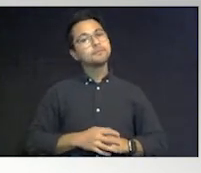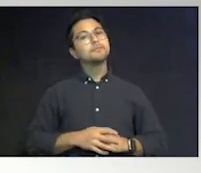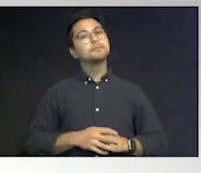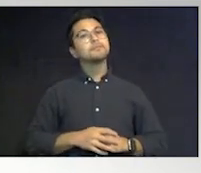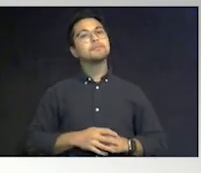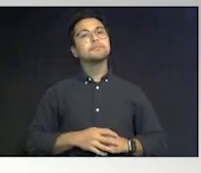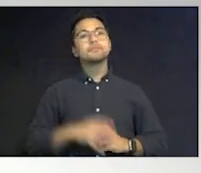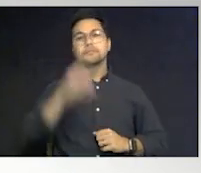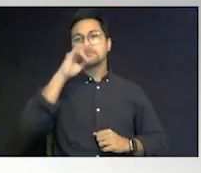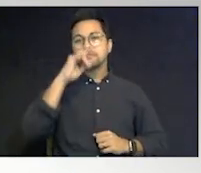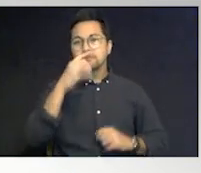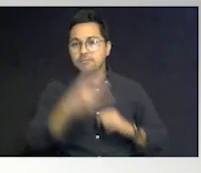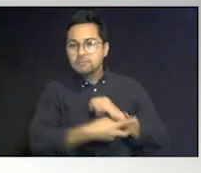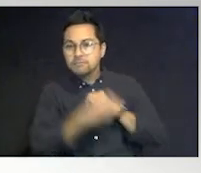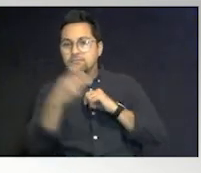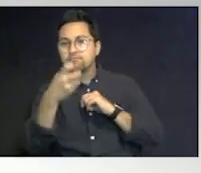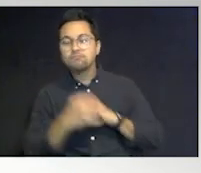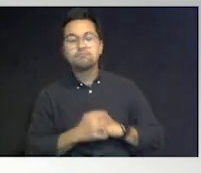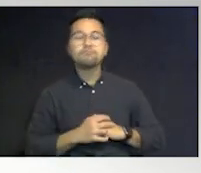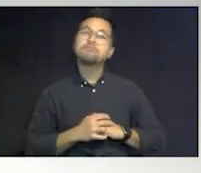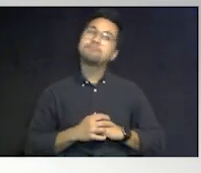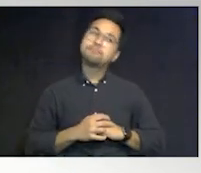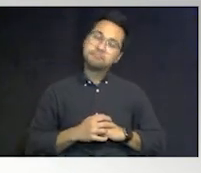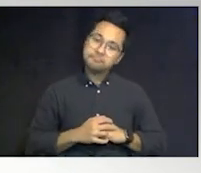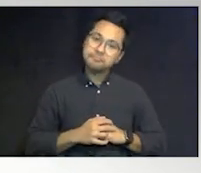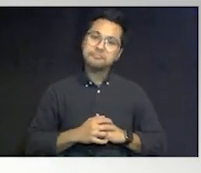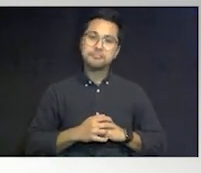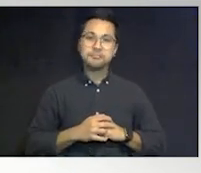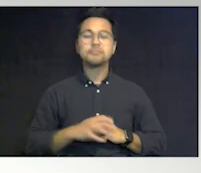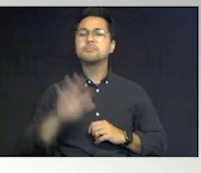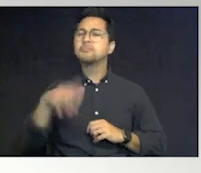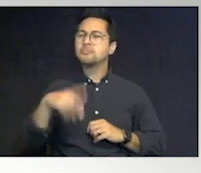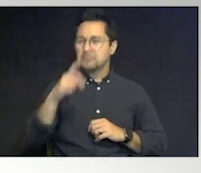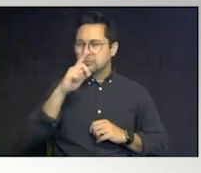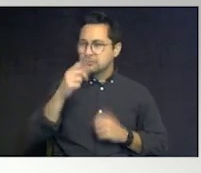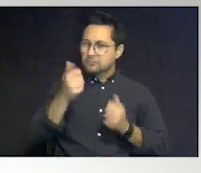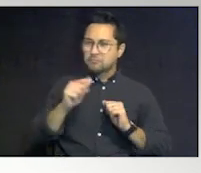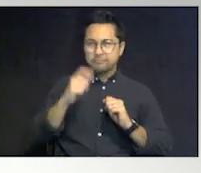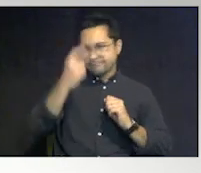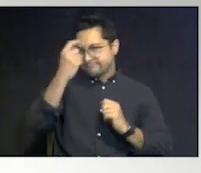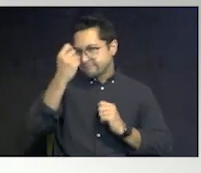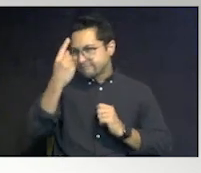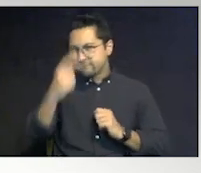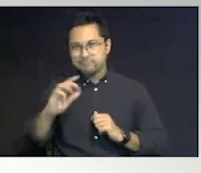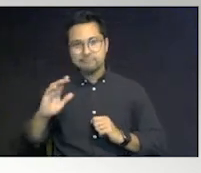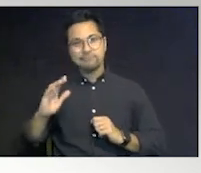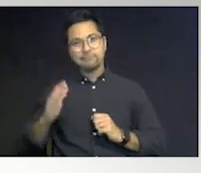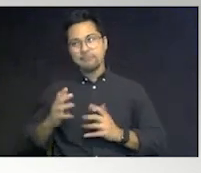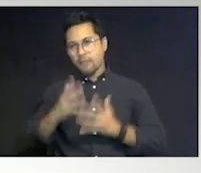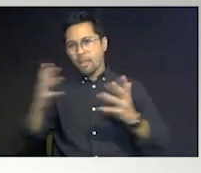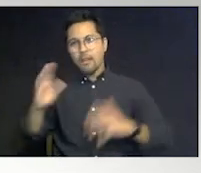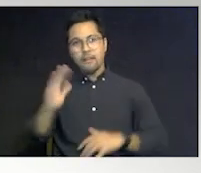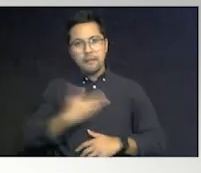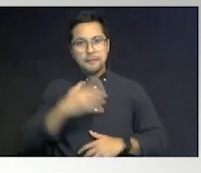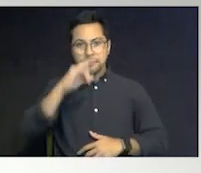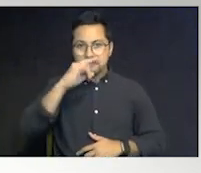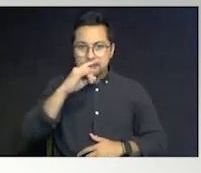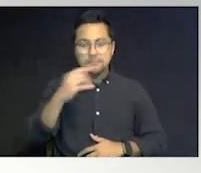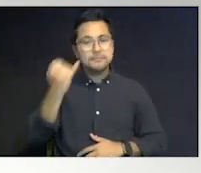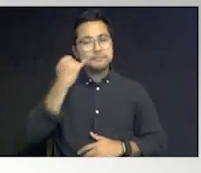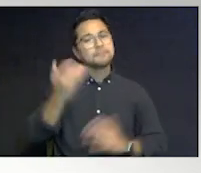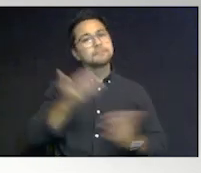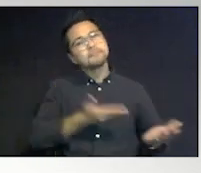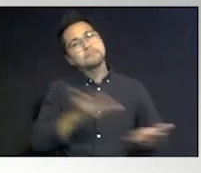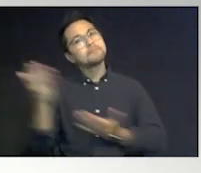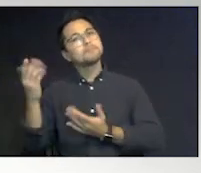Kidnapping. that's, that's okay. Kidnapping. All right. Just understand that a lot of our childs, our children, when we take them